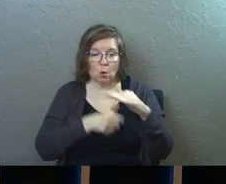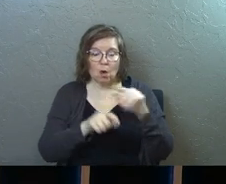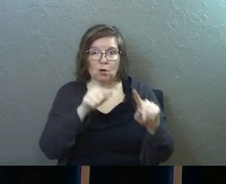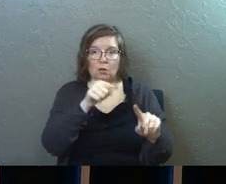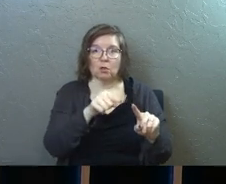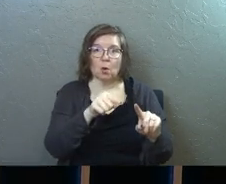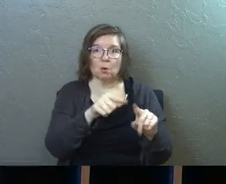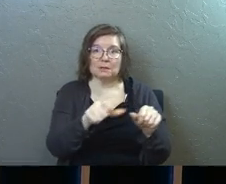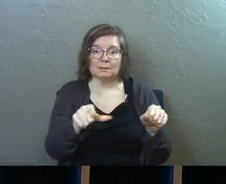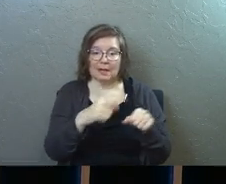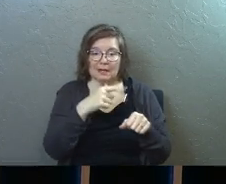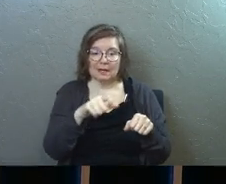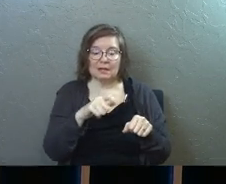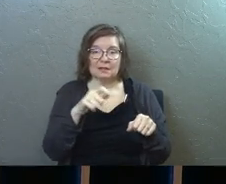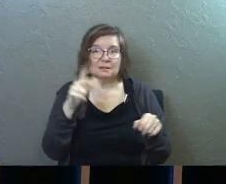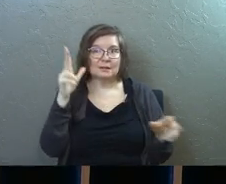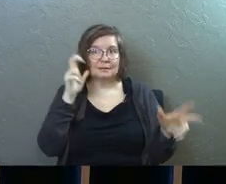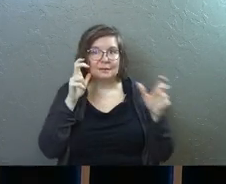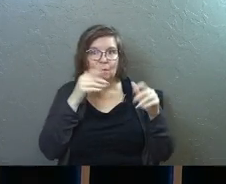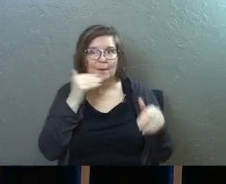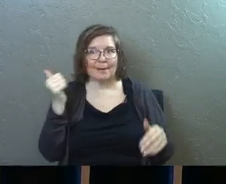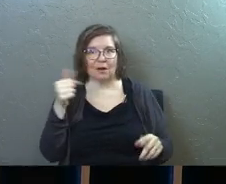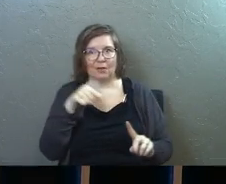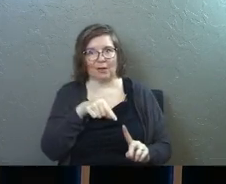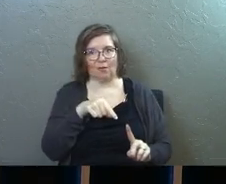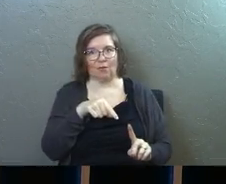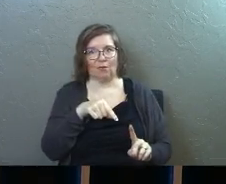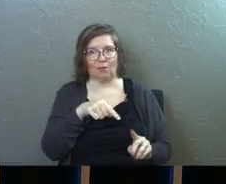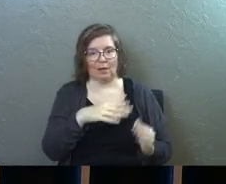underneath those spaces because the acoustics were better.